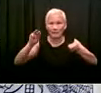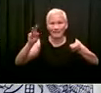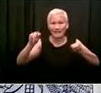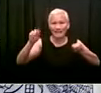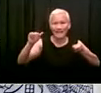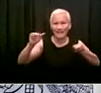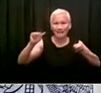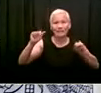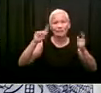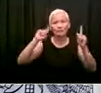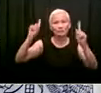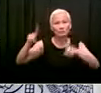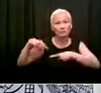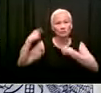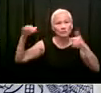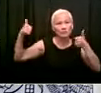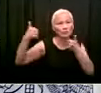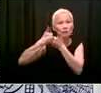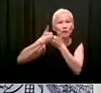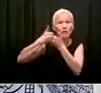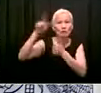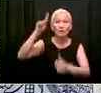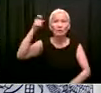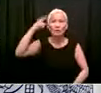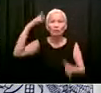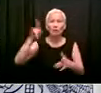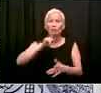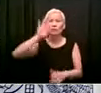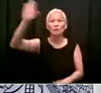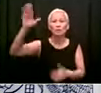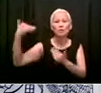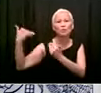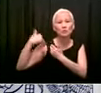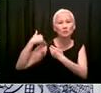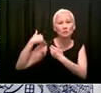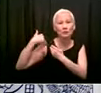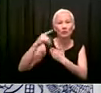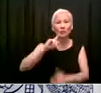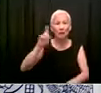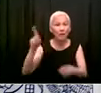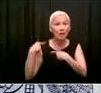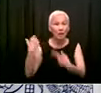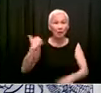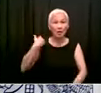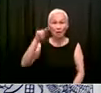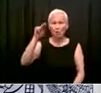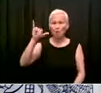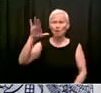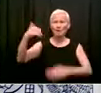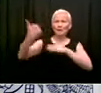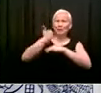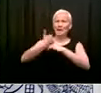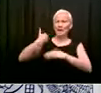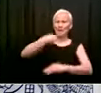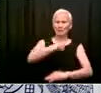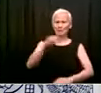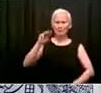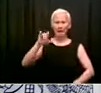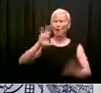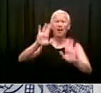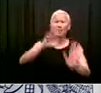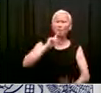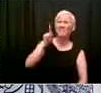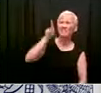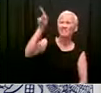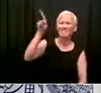MTA, and that there had to be real responsibility taken by the governor, by the state, for that ownership, that leadership